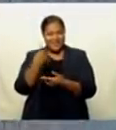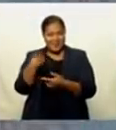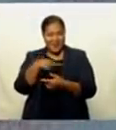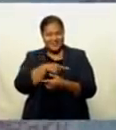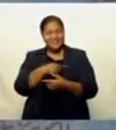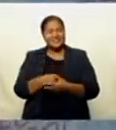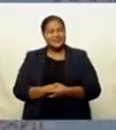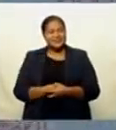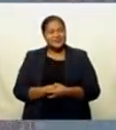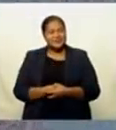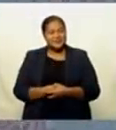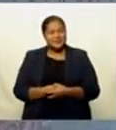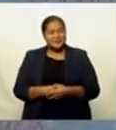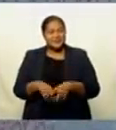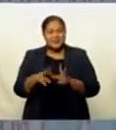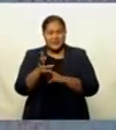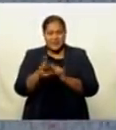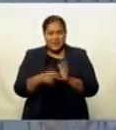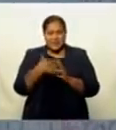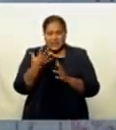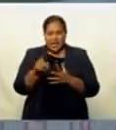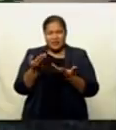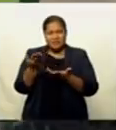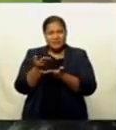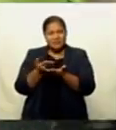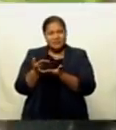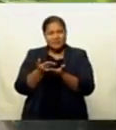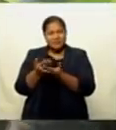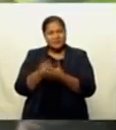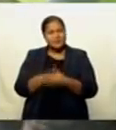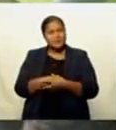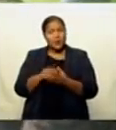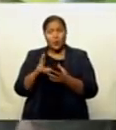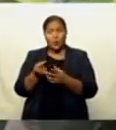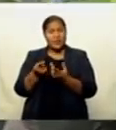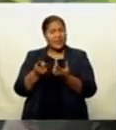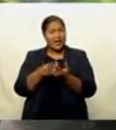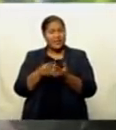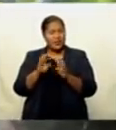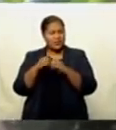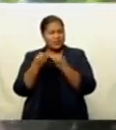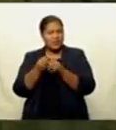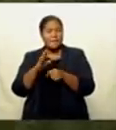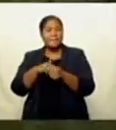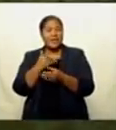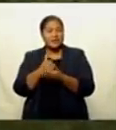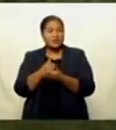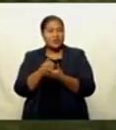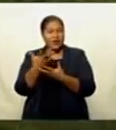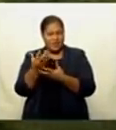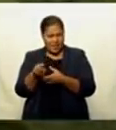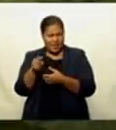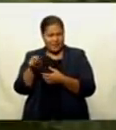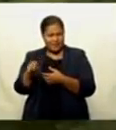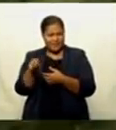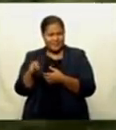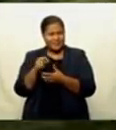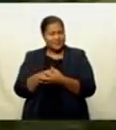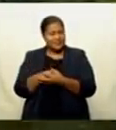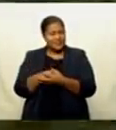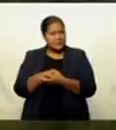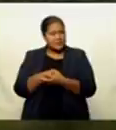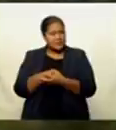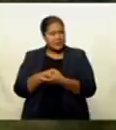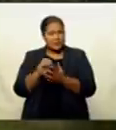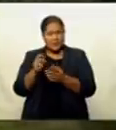The village heads have been in constant contact with relevant authorities to ensure some leeway are given for villagers to fetch food from